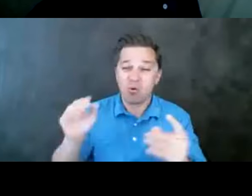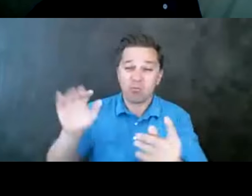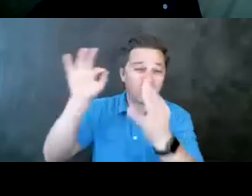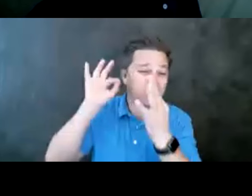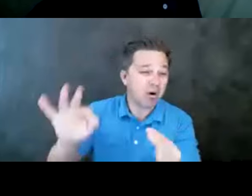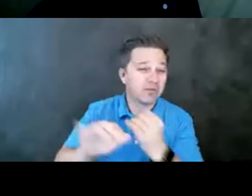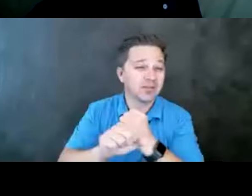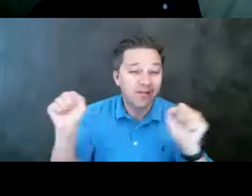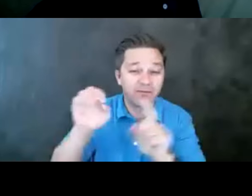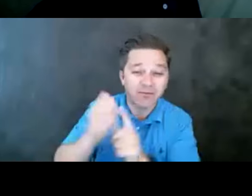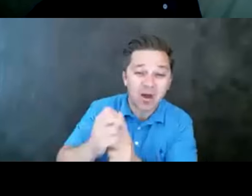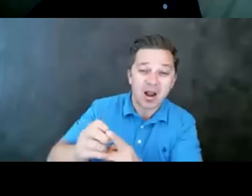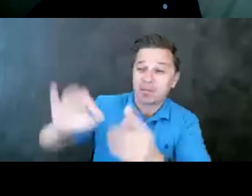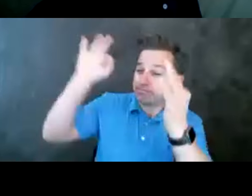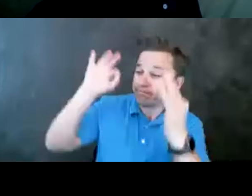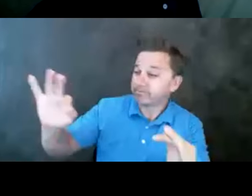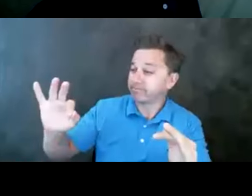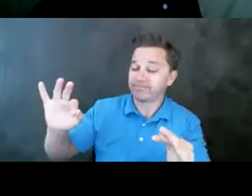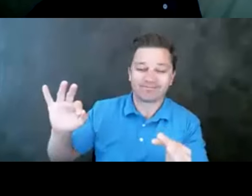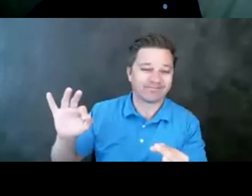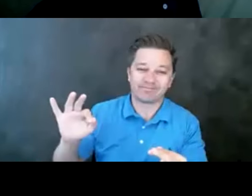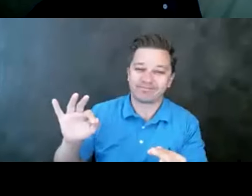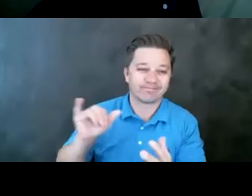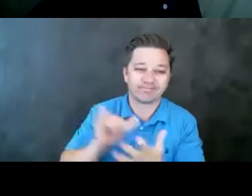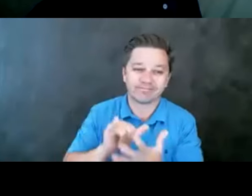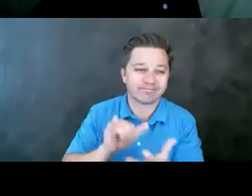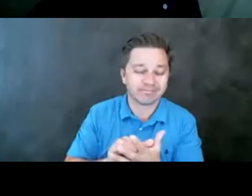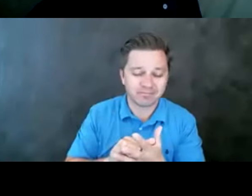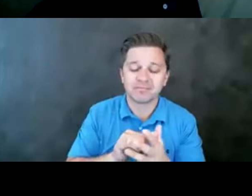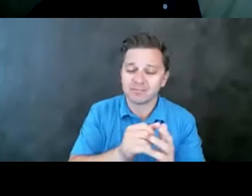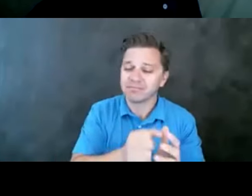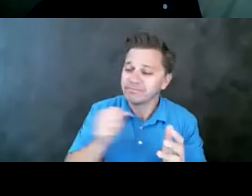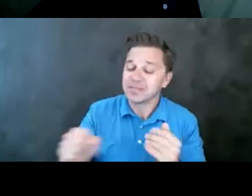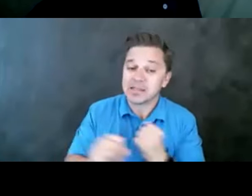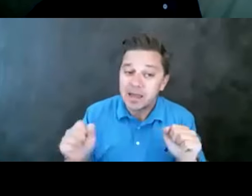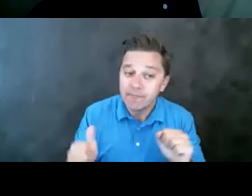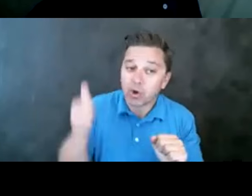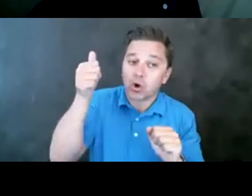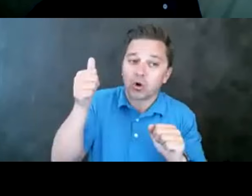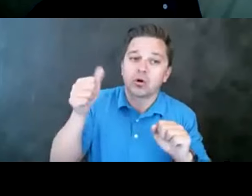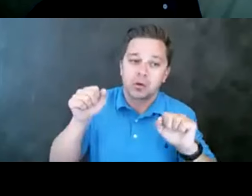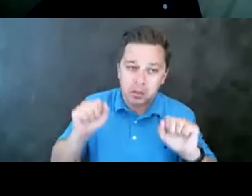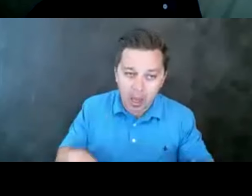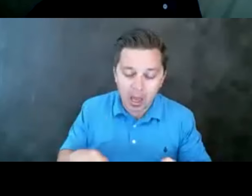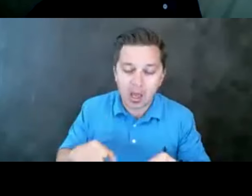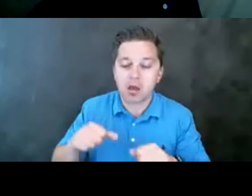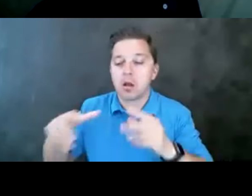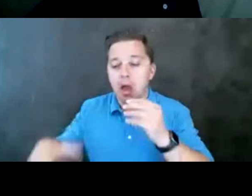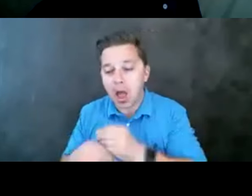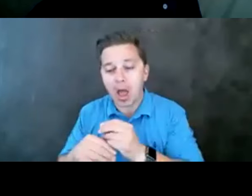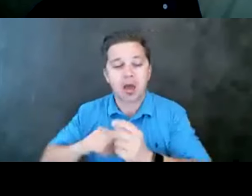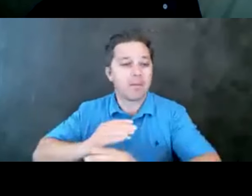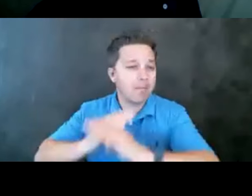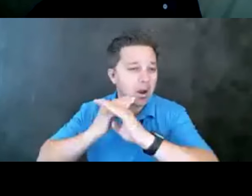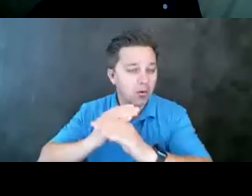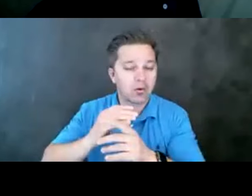environment. There we can put them in a safer environment, though. We can put a barrier, an actual barrier that restricts access. So that's why you see